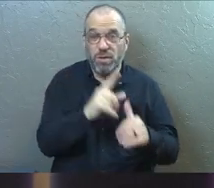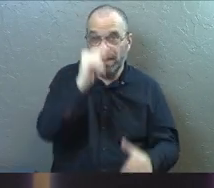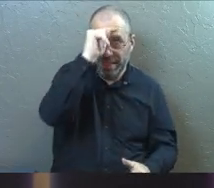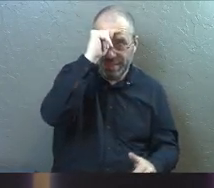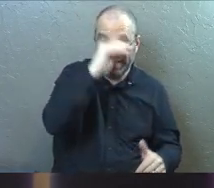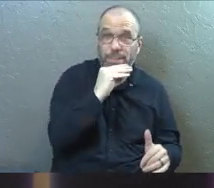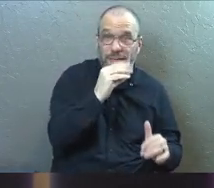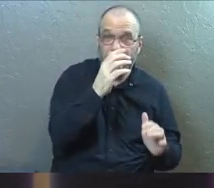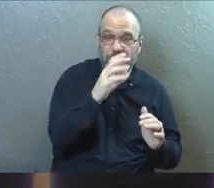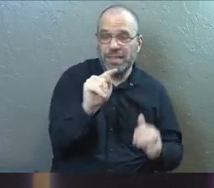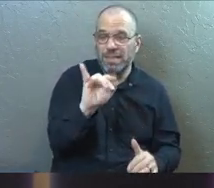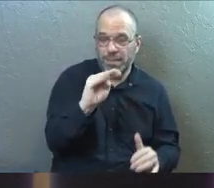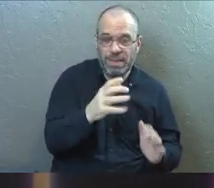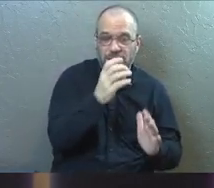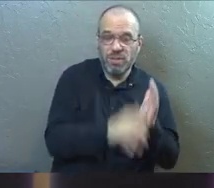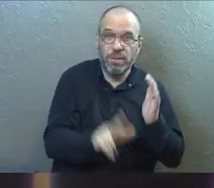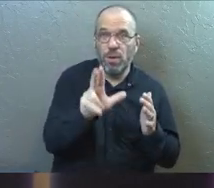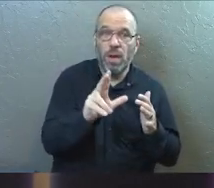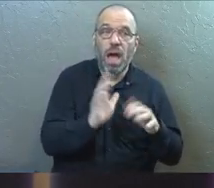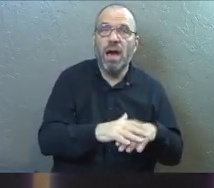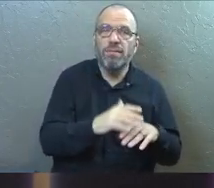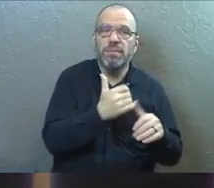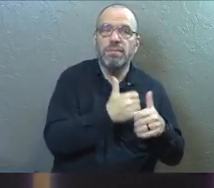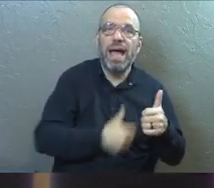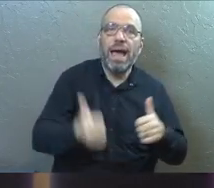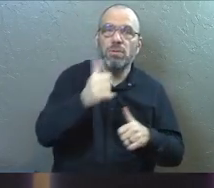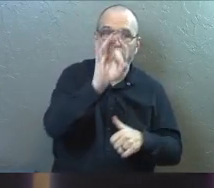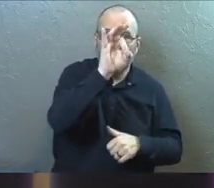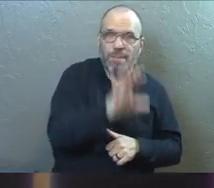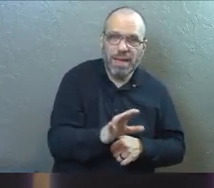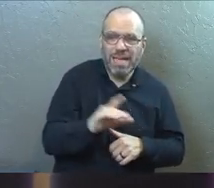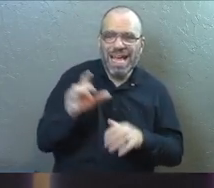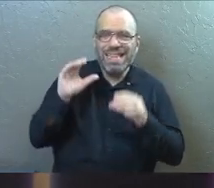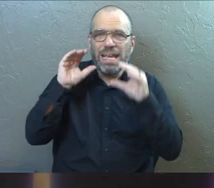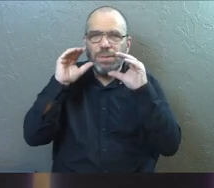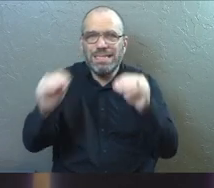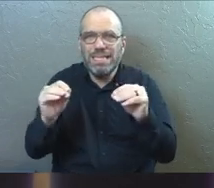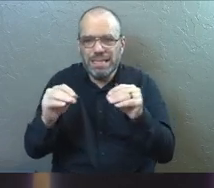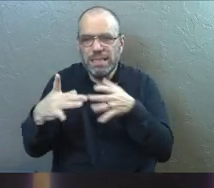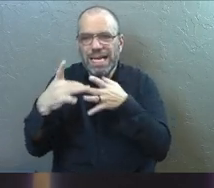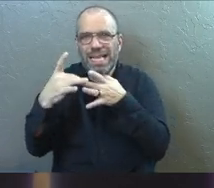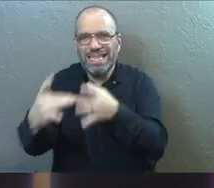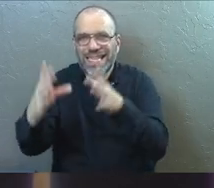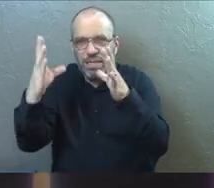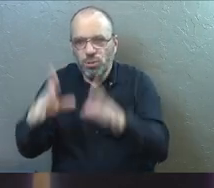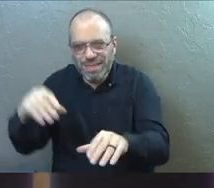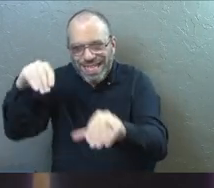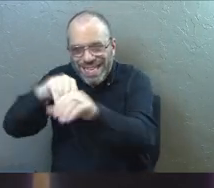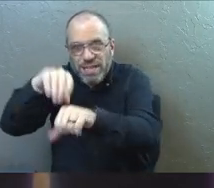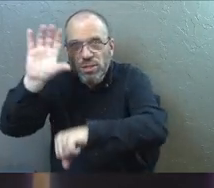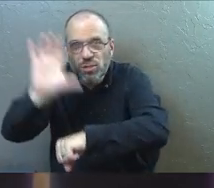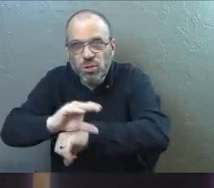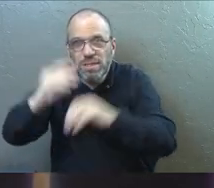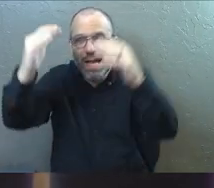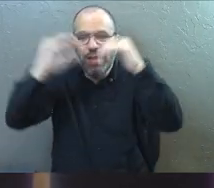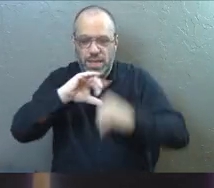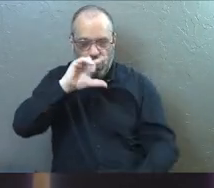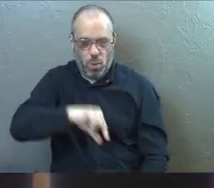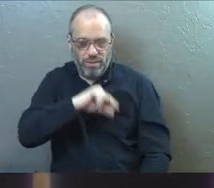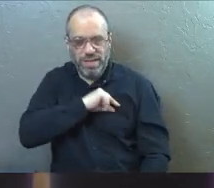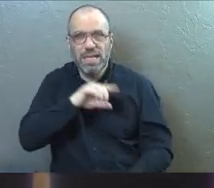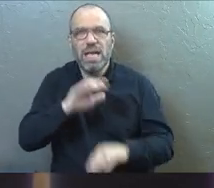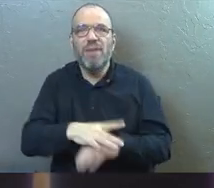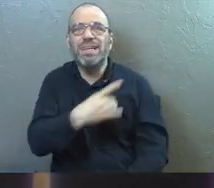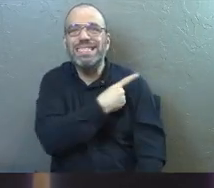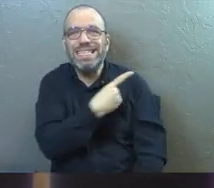chapter 3 and you'll see qualifications given of elders and these were teaching leaders in the church and then you get qualifications